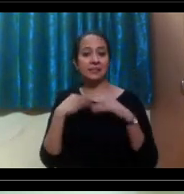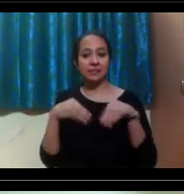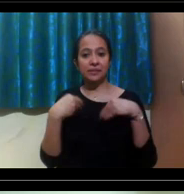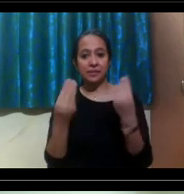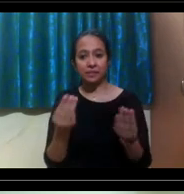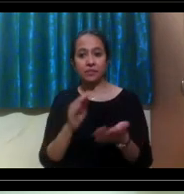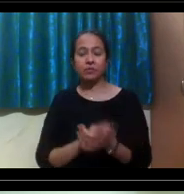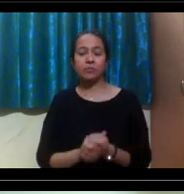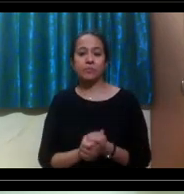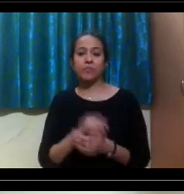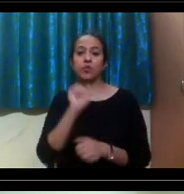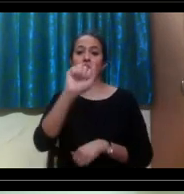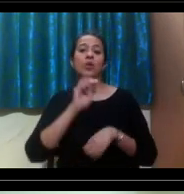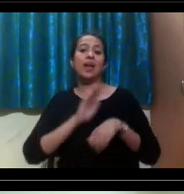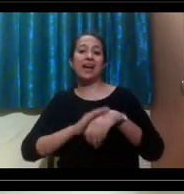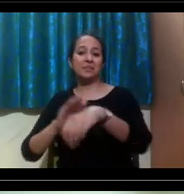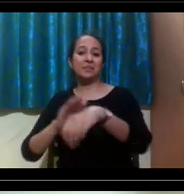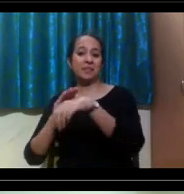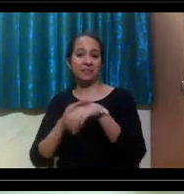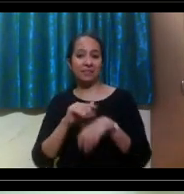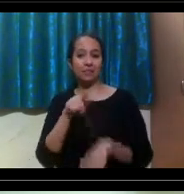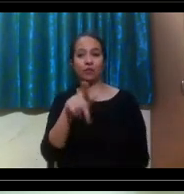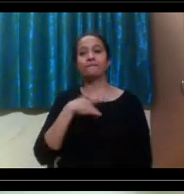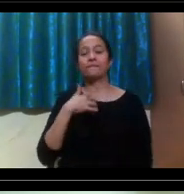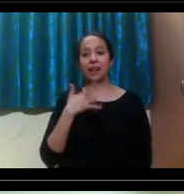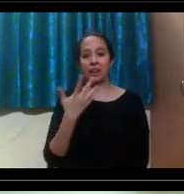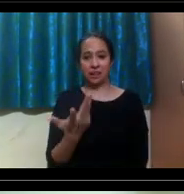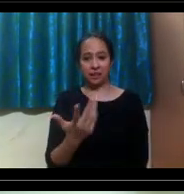from your experiences what was important?